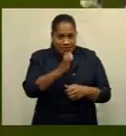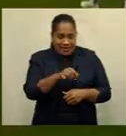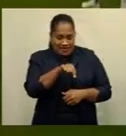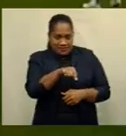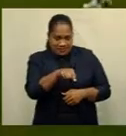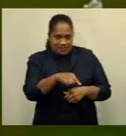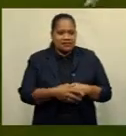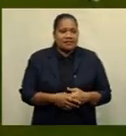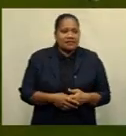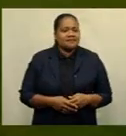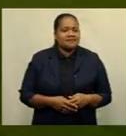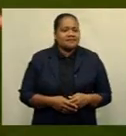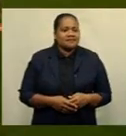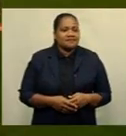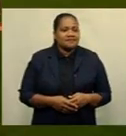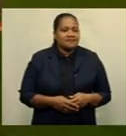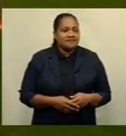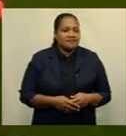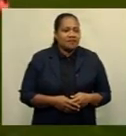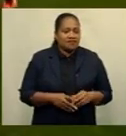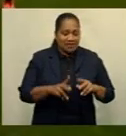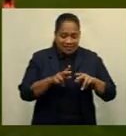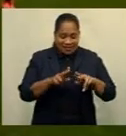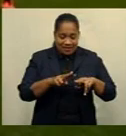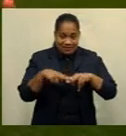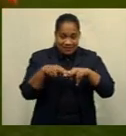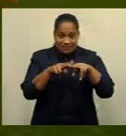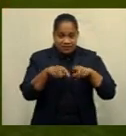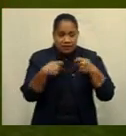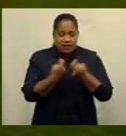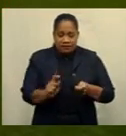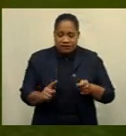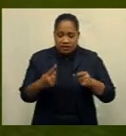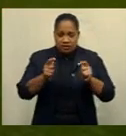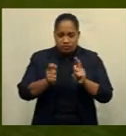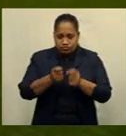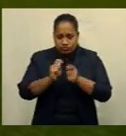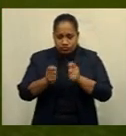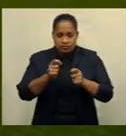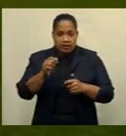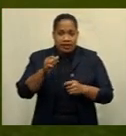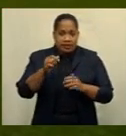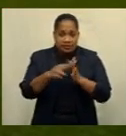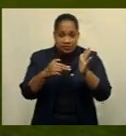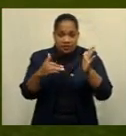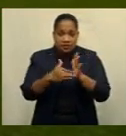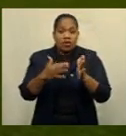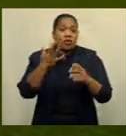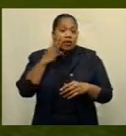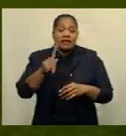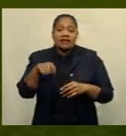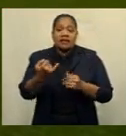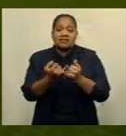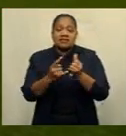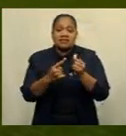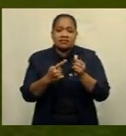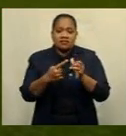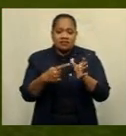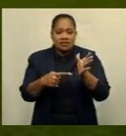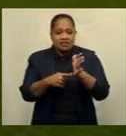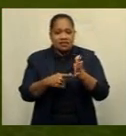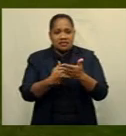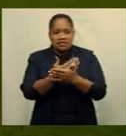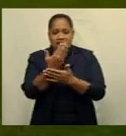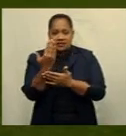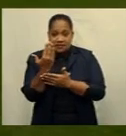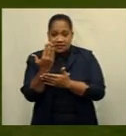the flying Fijians. The flying Fijians' first test against the All Blacks is next Saturday in Dunedin, followed by the second in